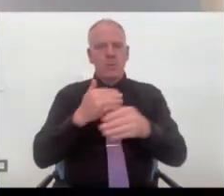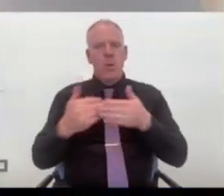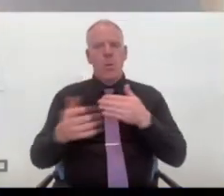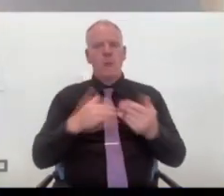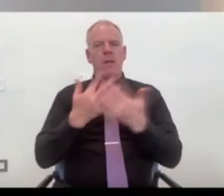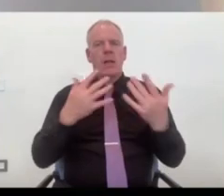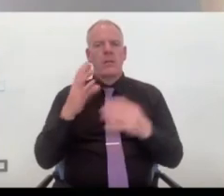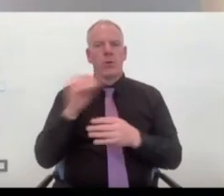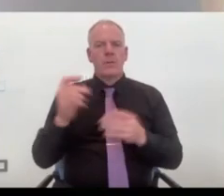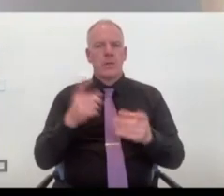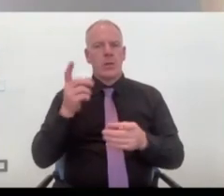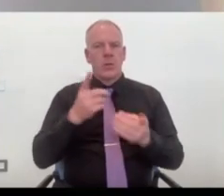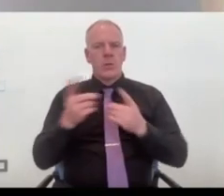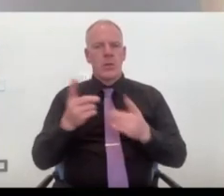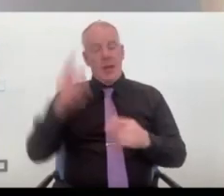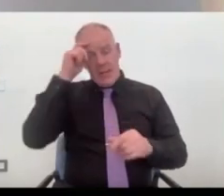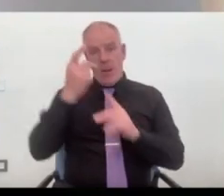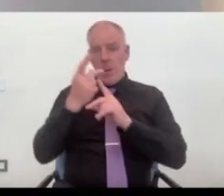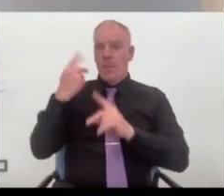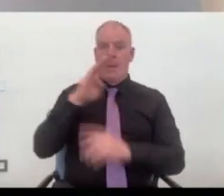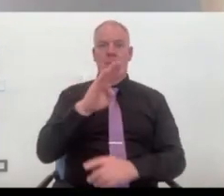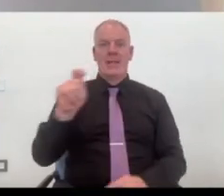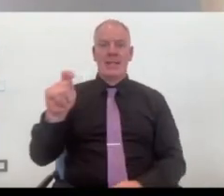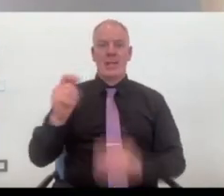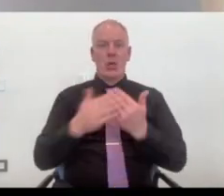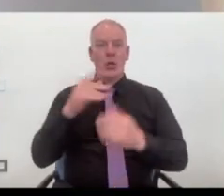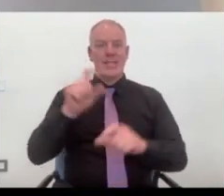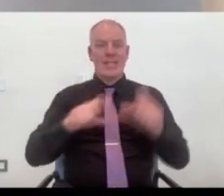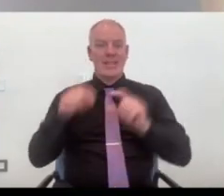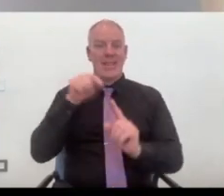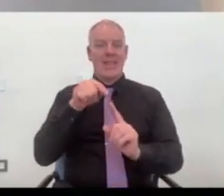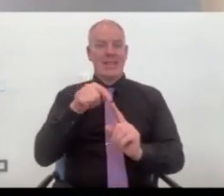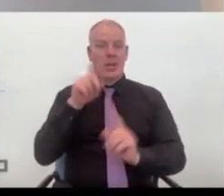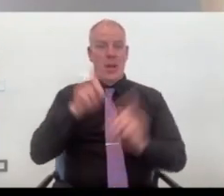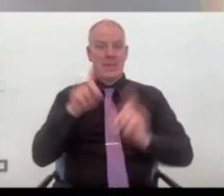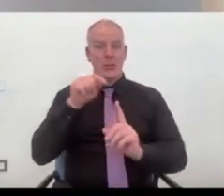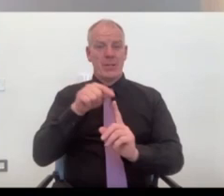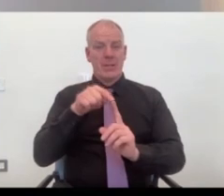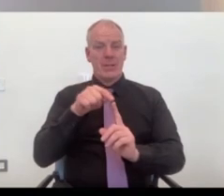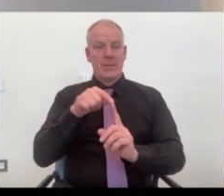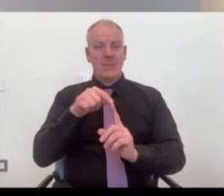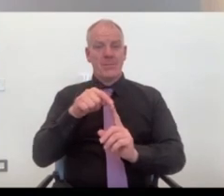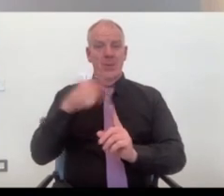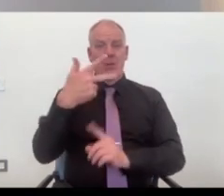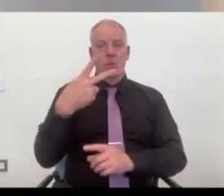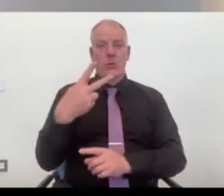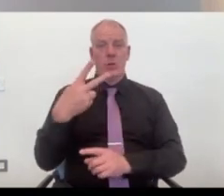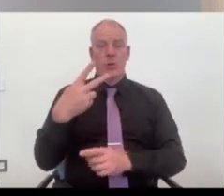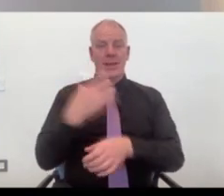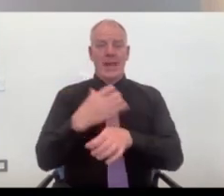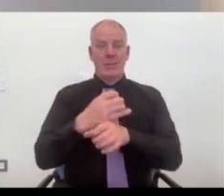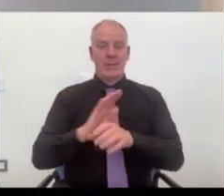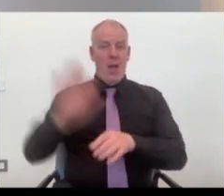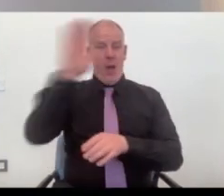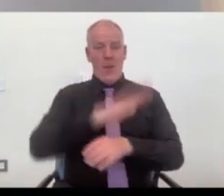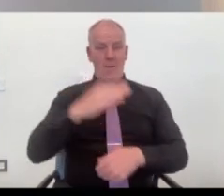Even speaking at the BT Young Scientists, like straight off the board, that competition is 32 counties. It's the island of Ireland.